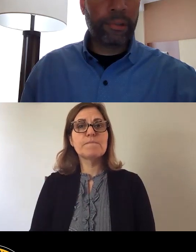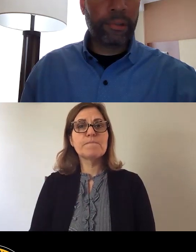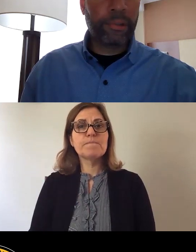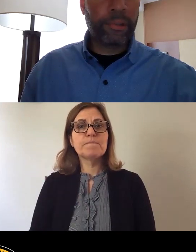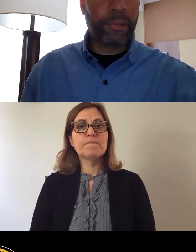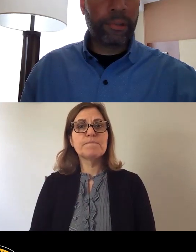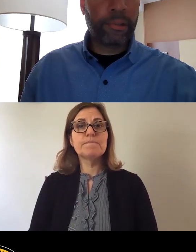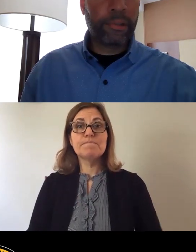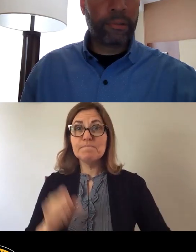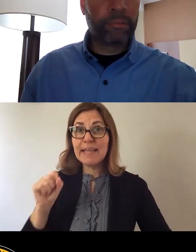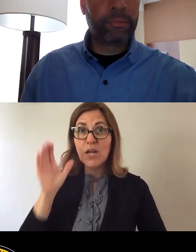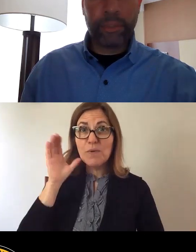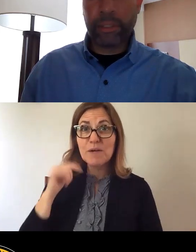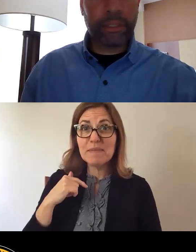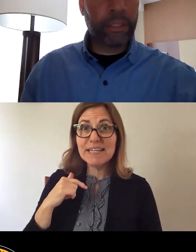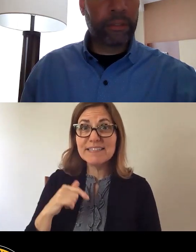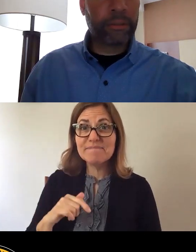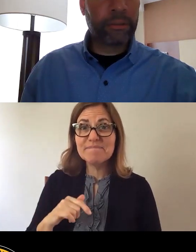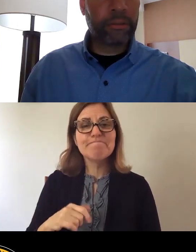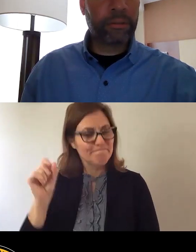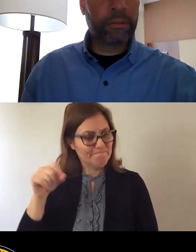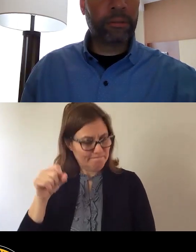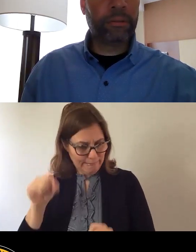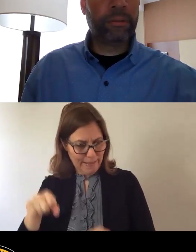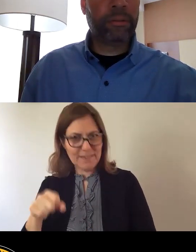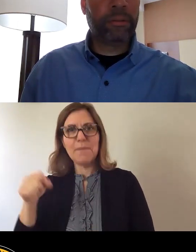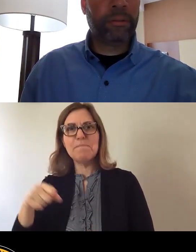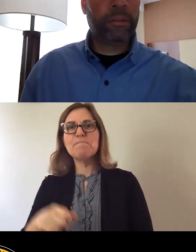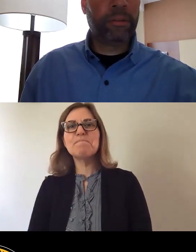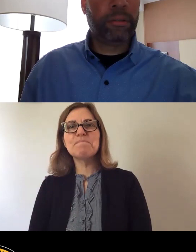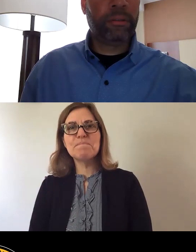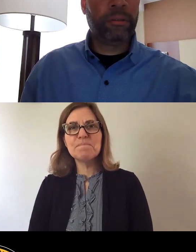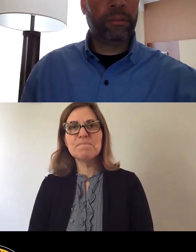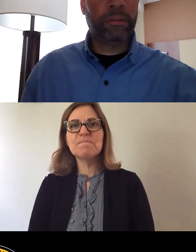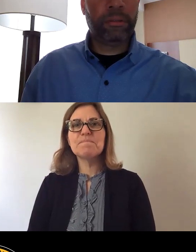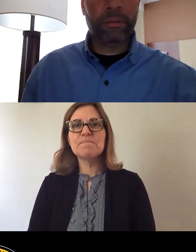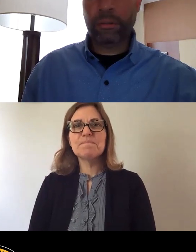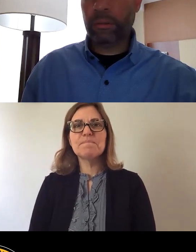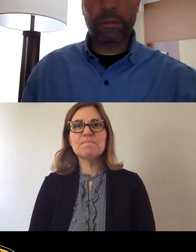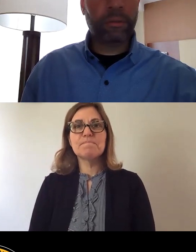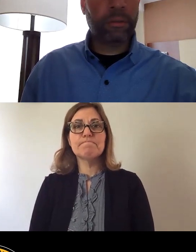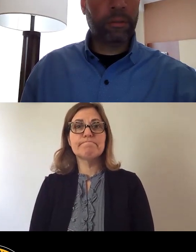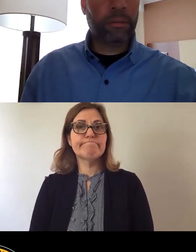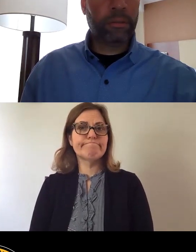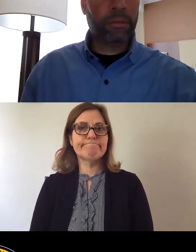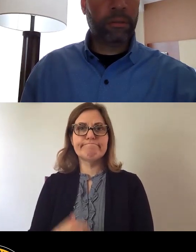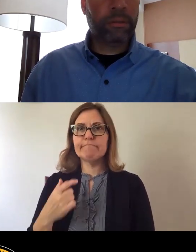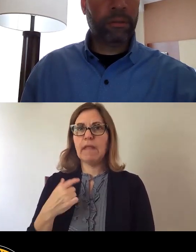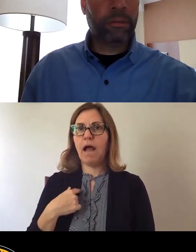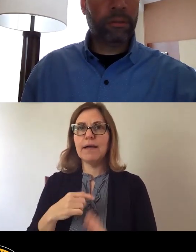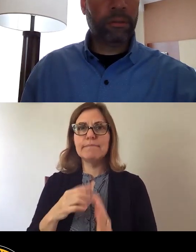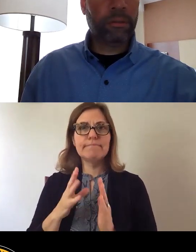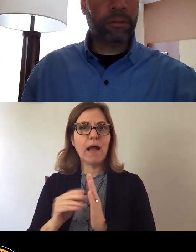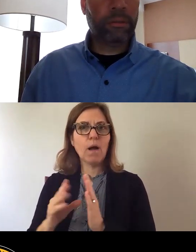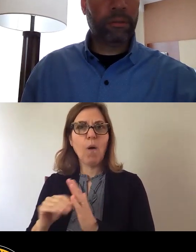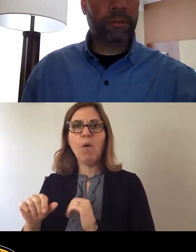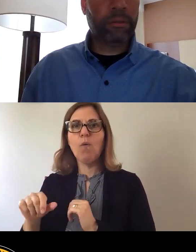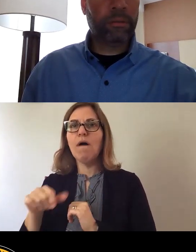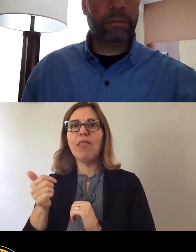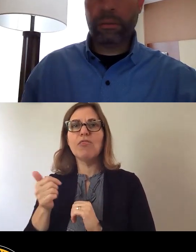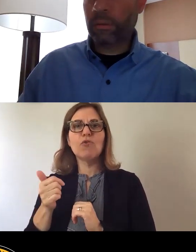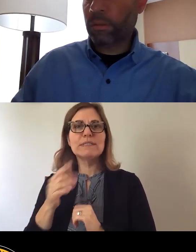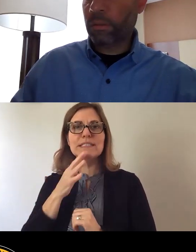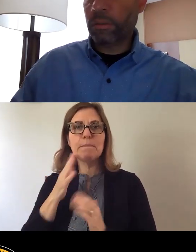Can you hear me, Councilman? Yes, I can. I echoed other speakers that this process